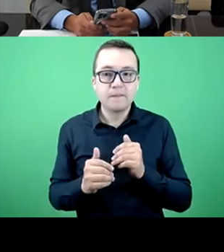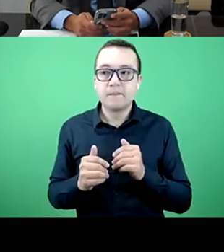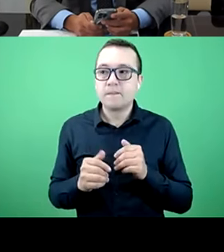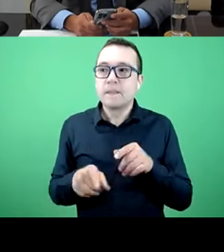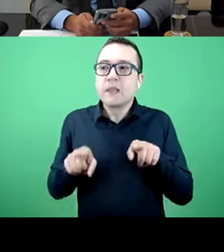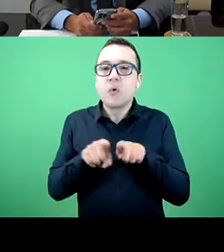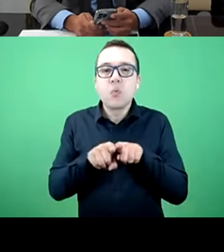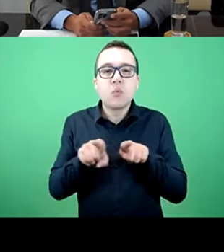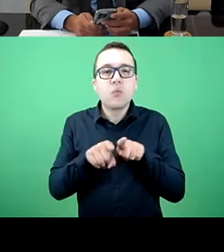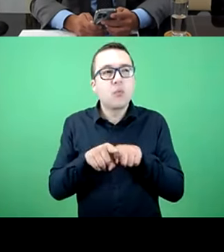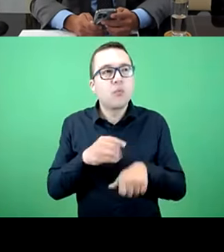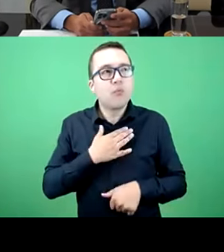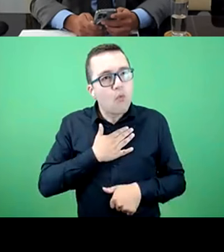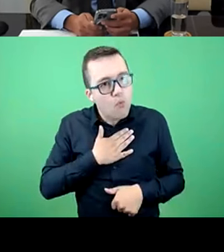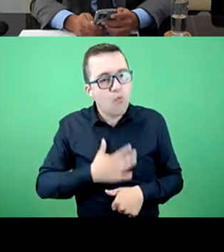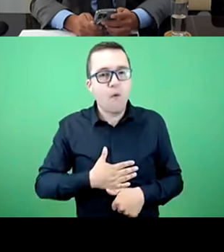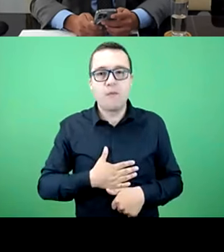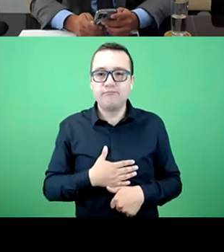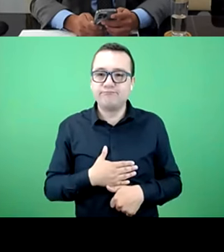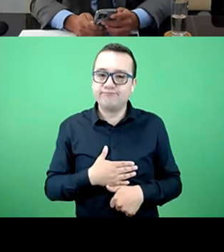users